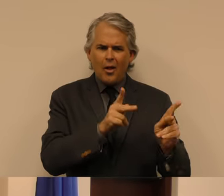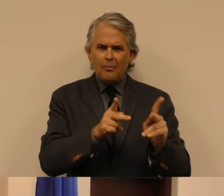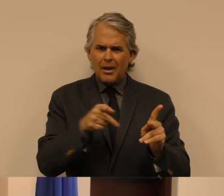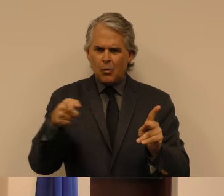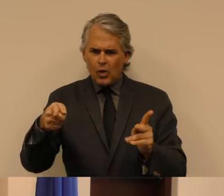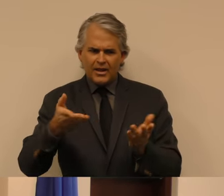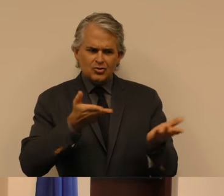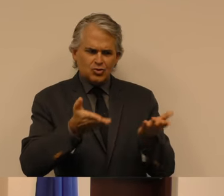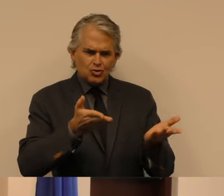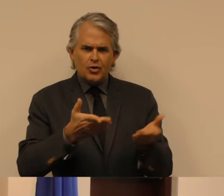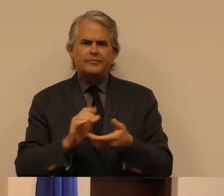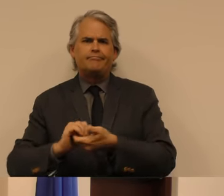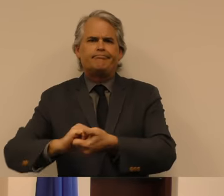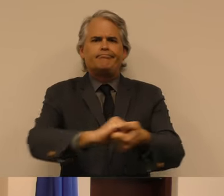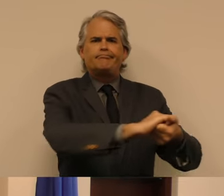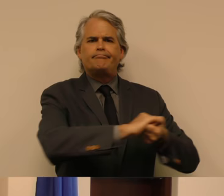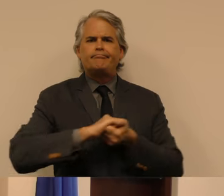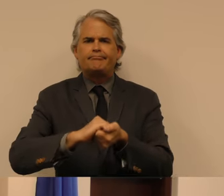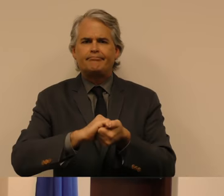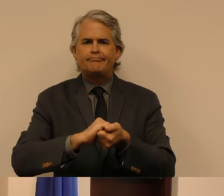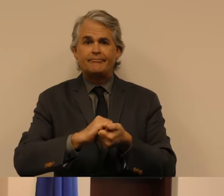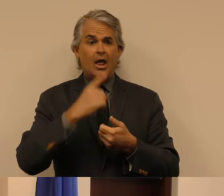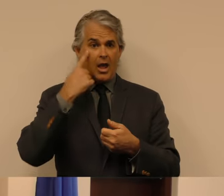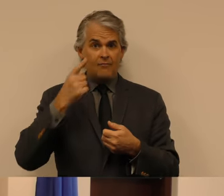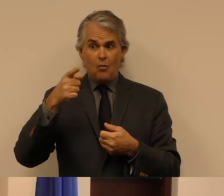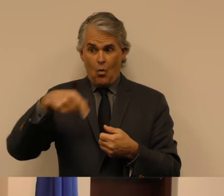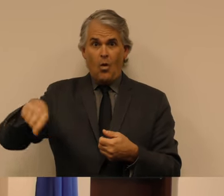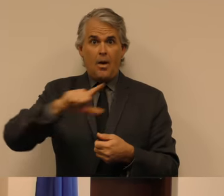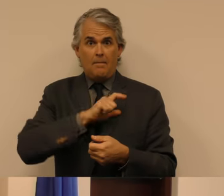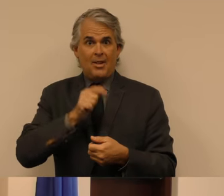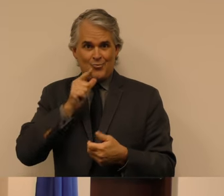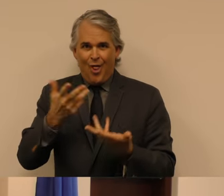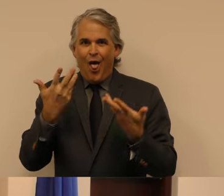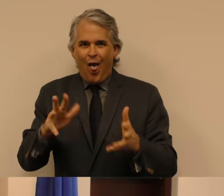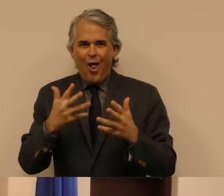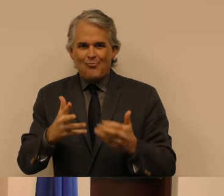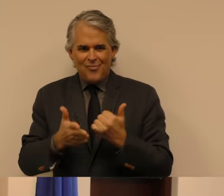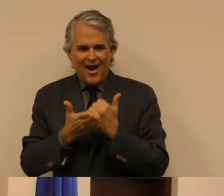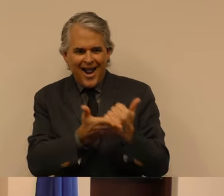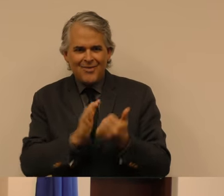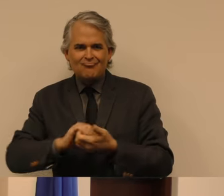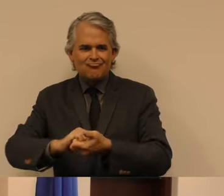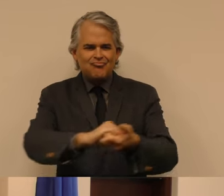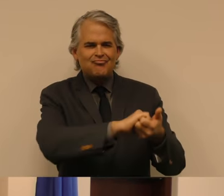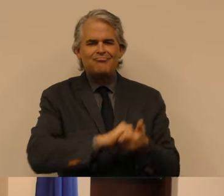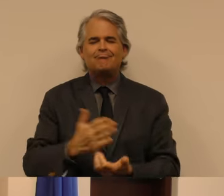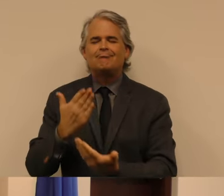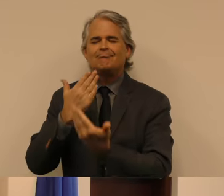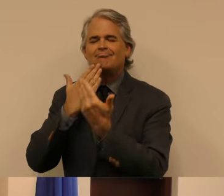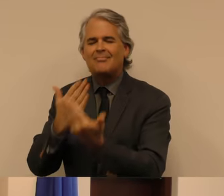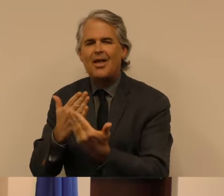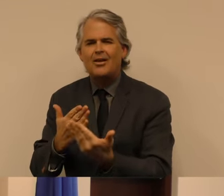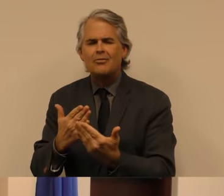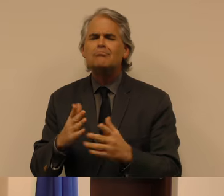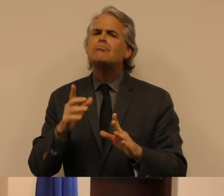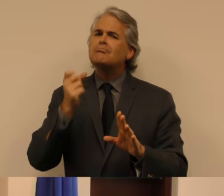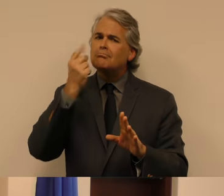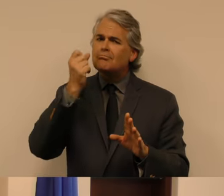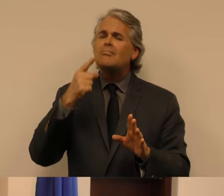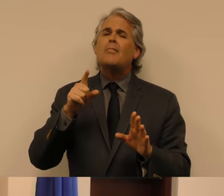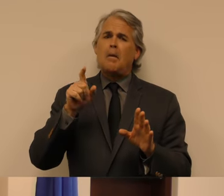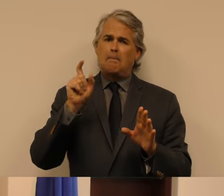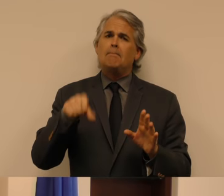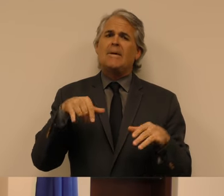those of you who have already begun this important work, thank you. There is no doubt we have much more to do. As law